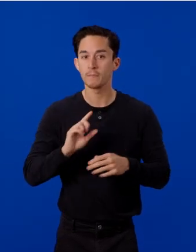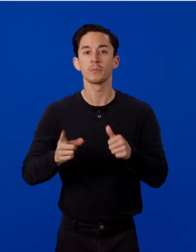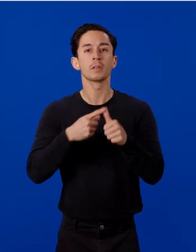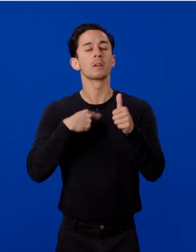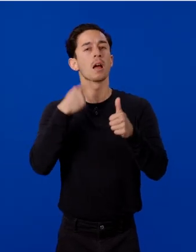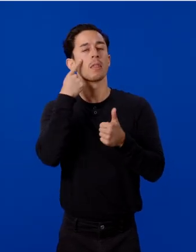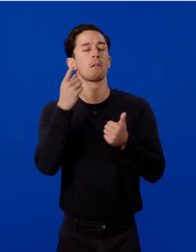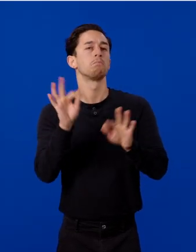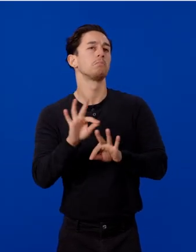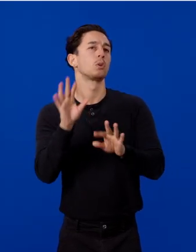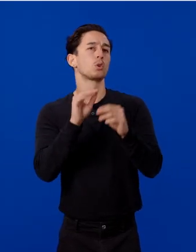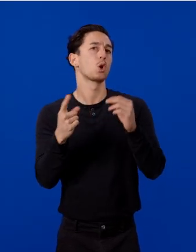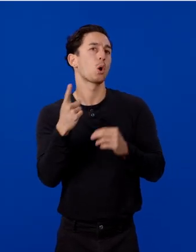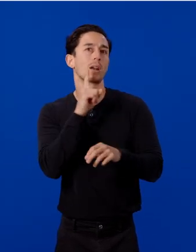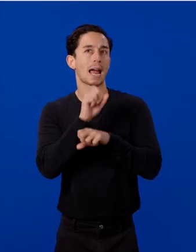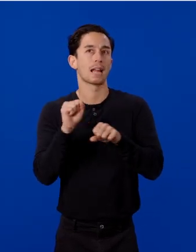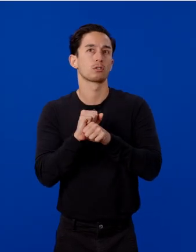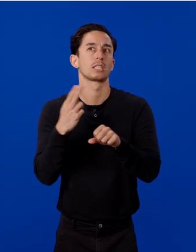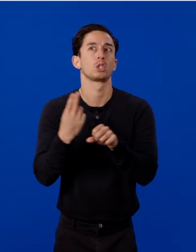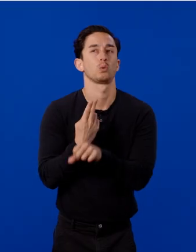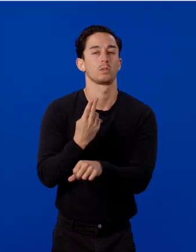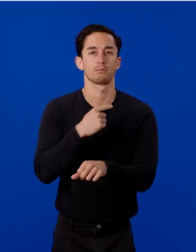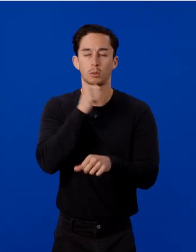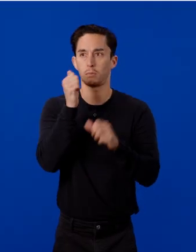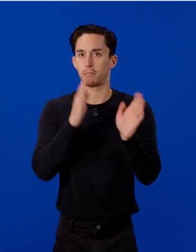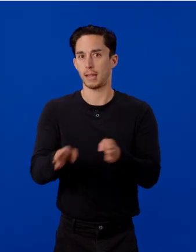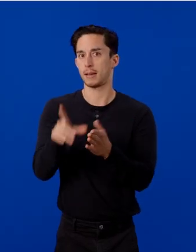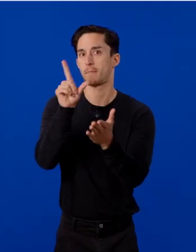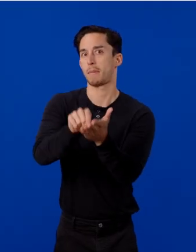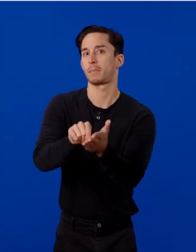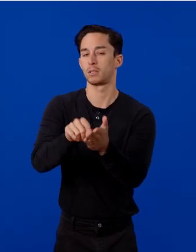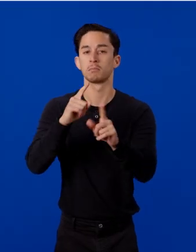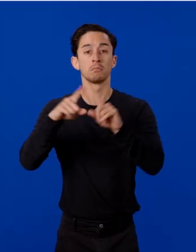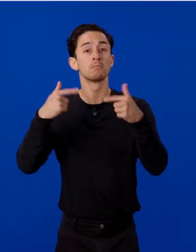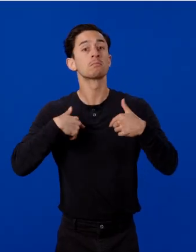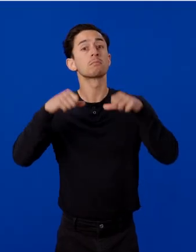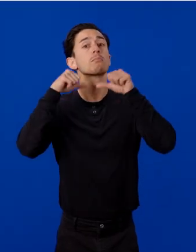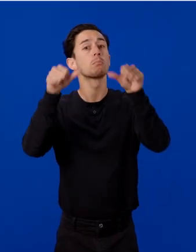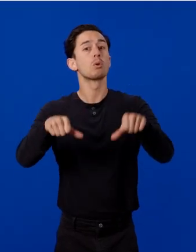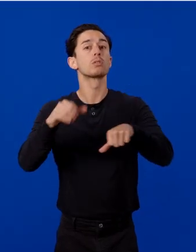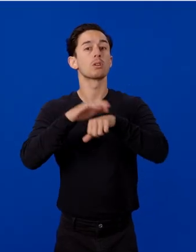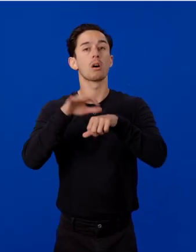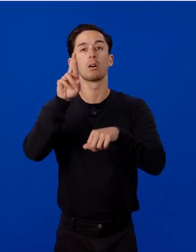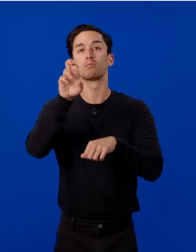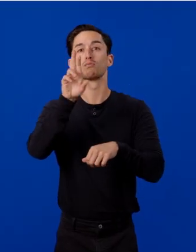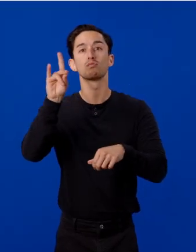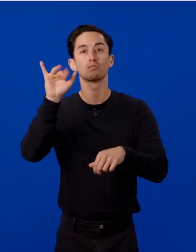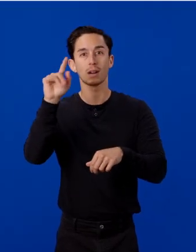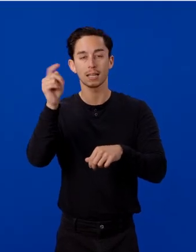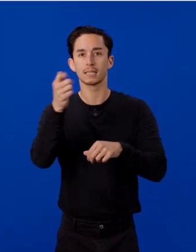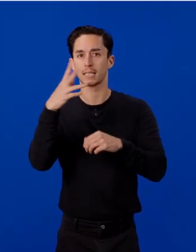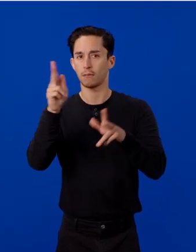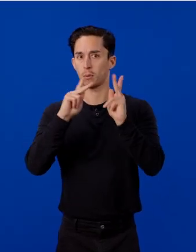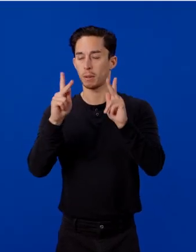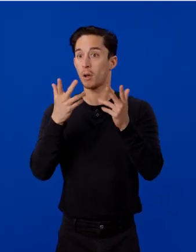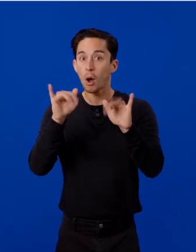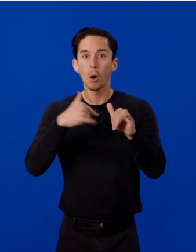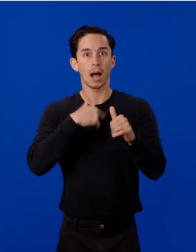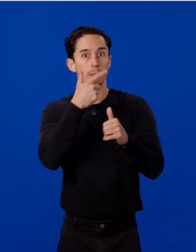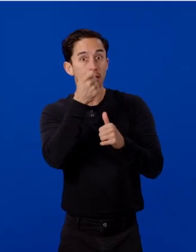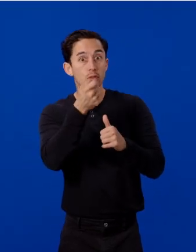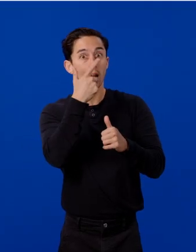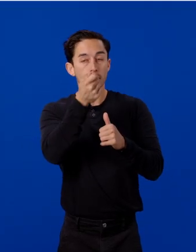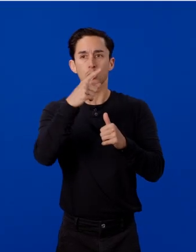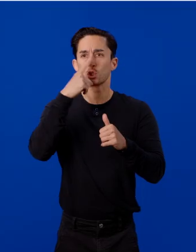would use it except me and I never planned to publish it. But after posting about it on Reddit, several people showed interest and asked for